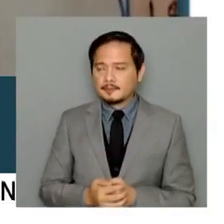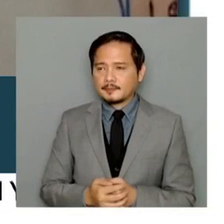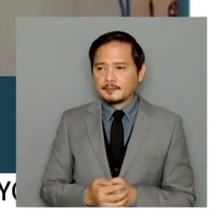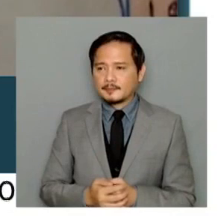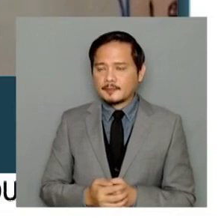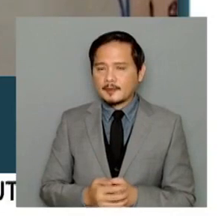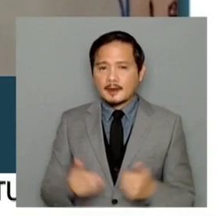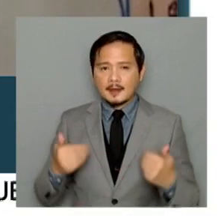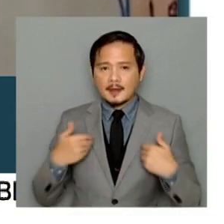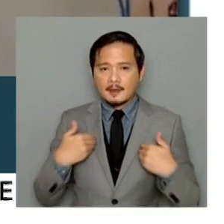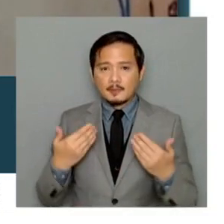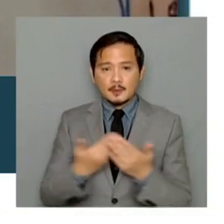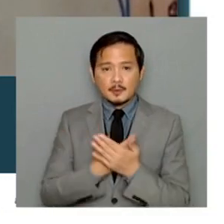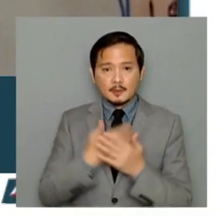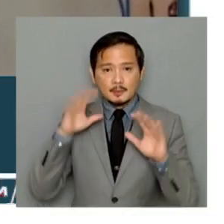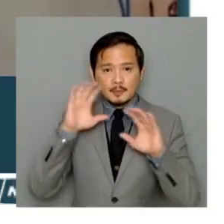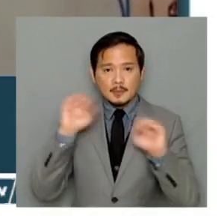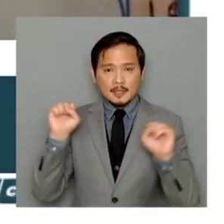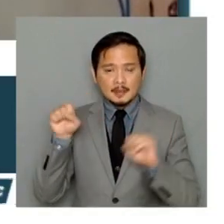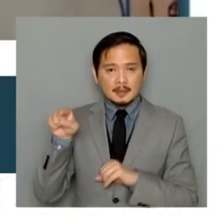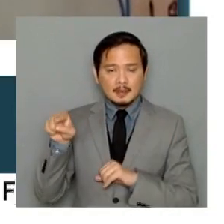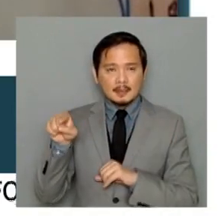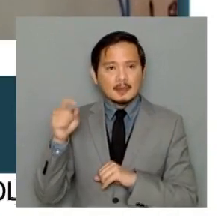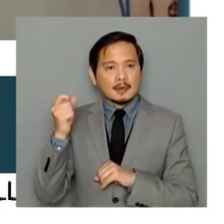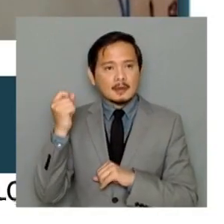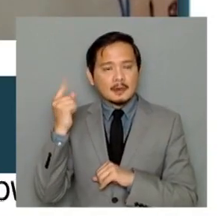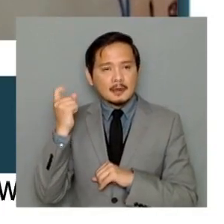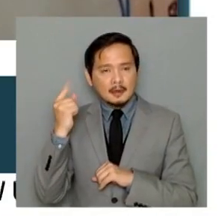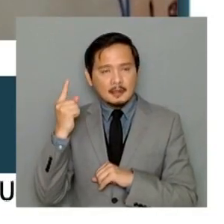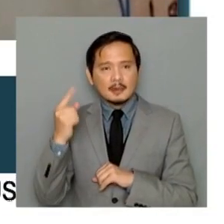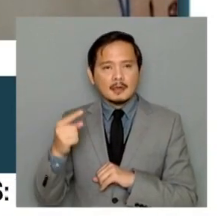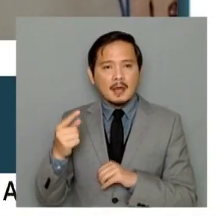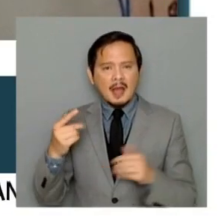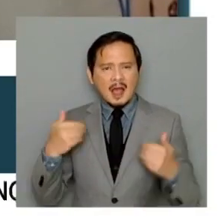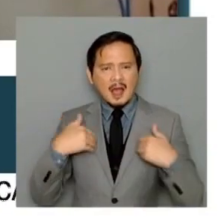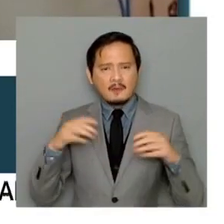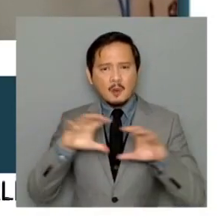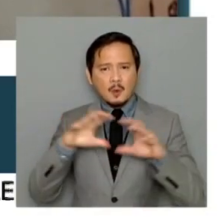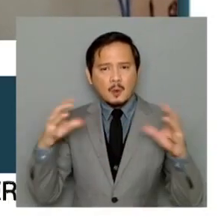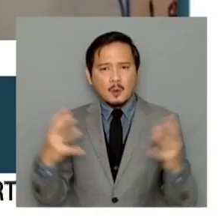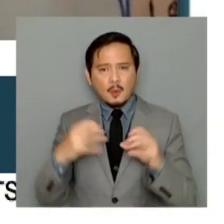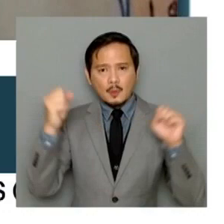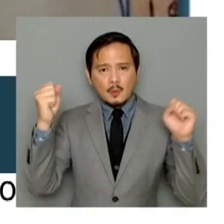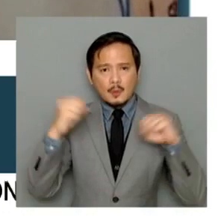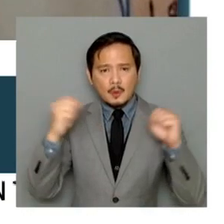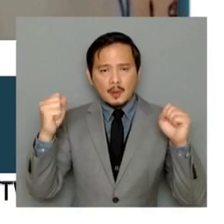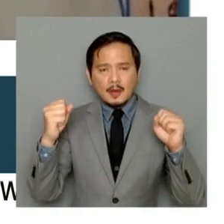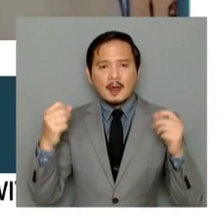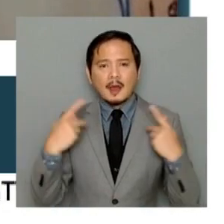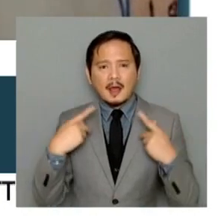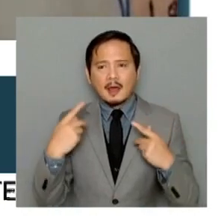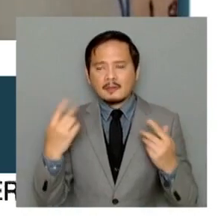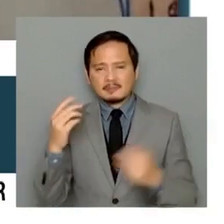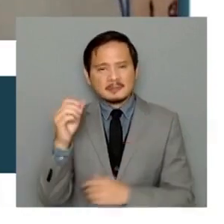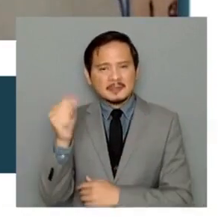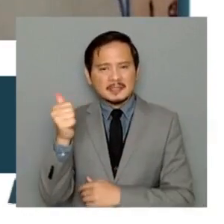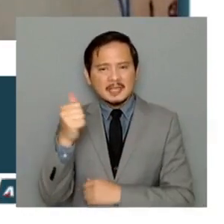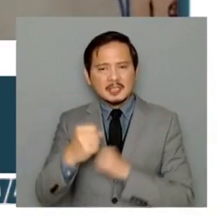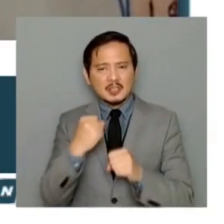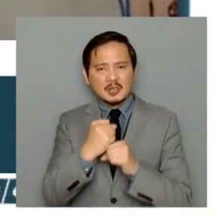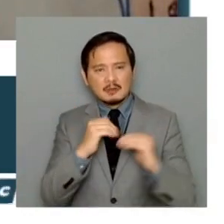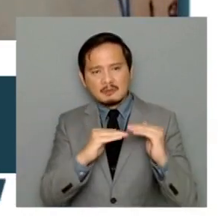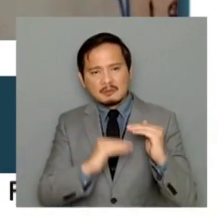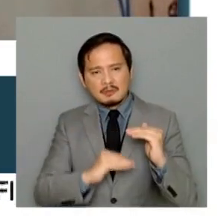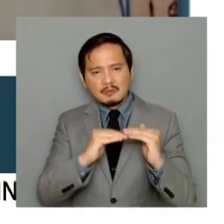with a clear global consensus that we have less than a decade left for decisive action